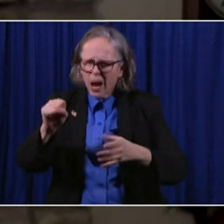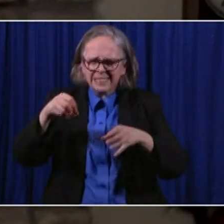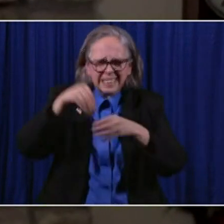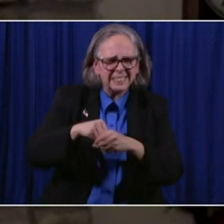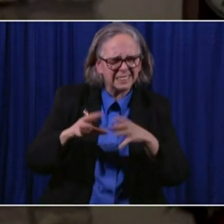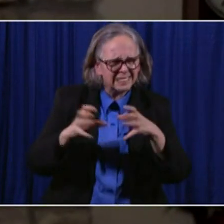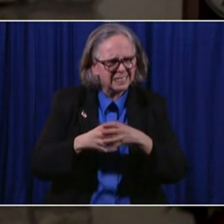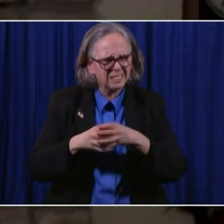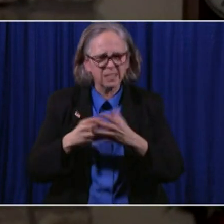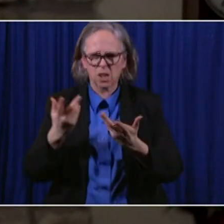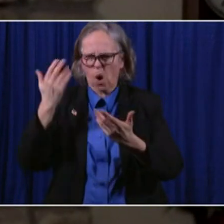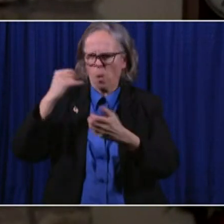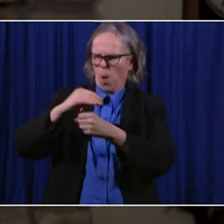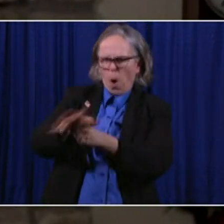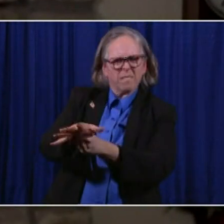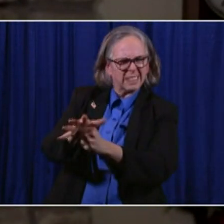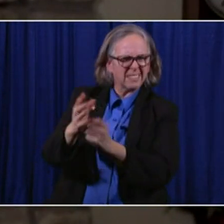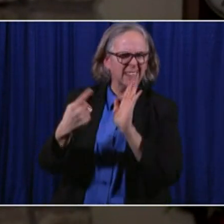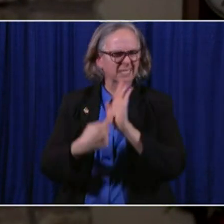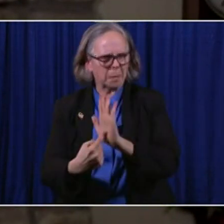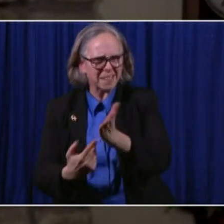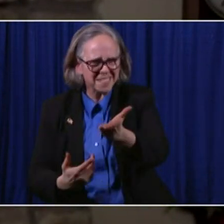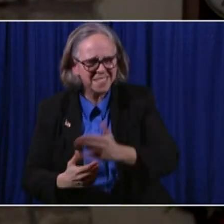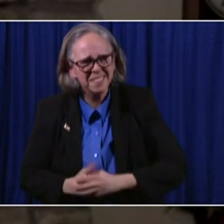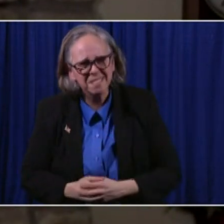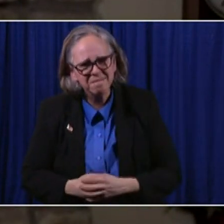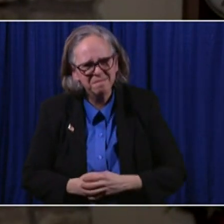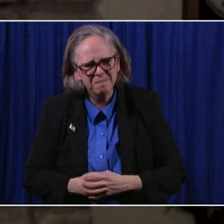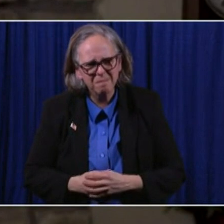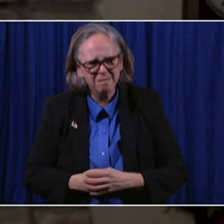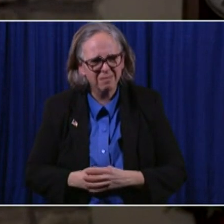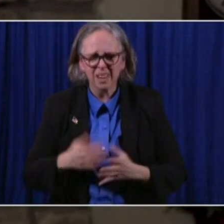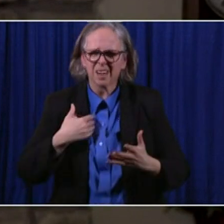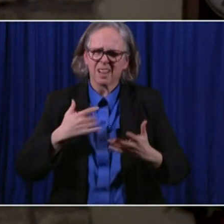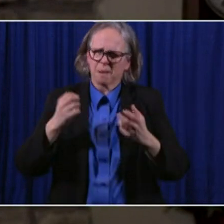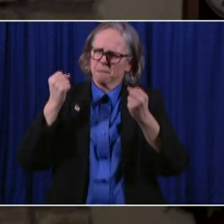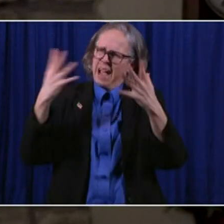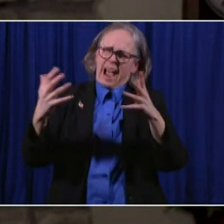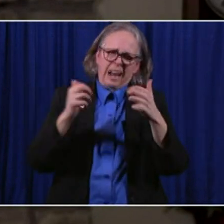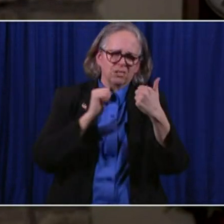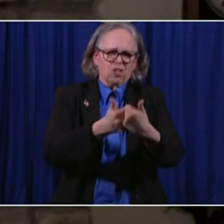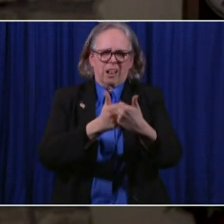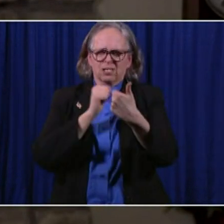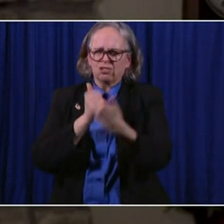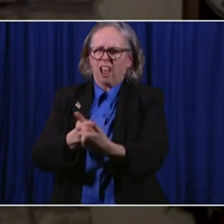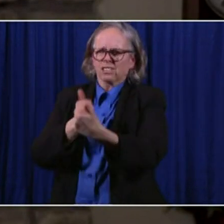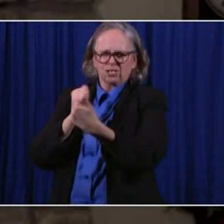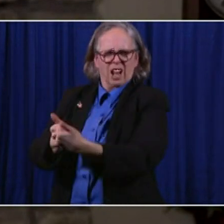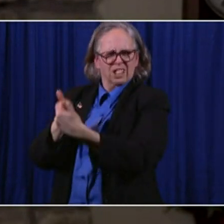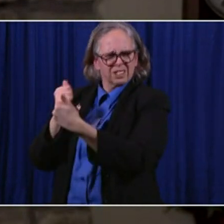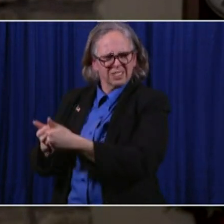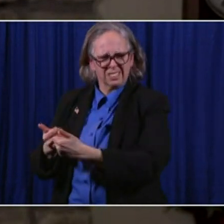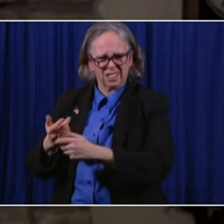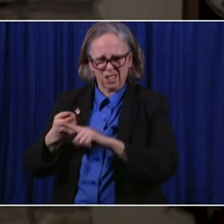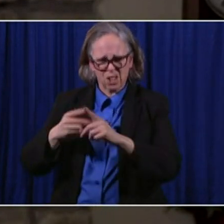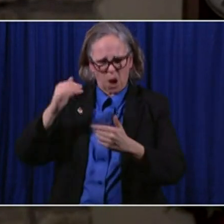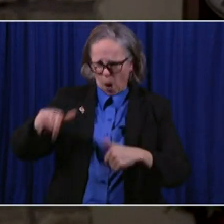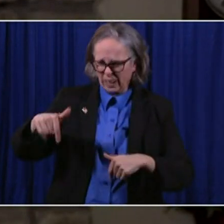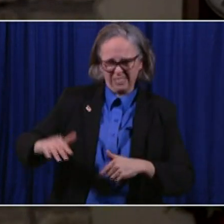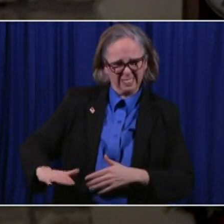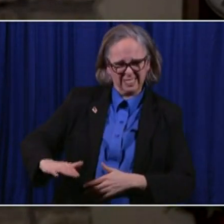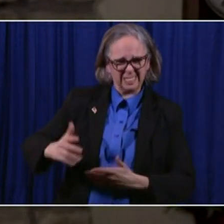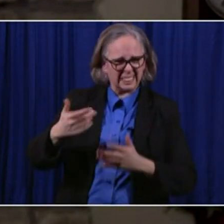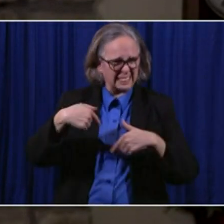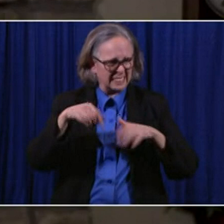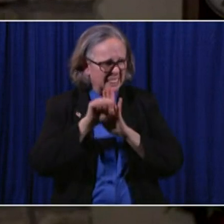coronavirus. We have challenges in making sure every child in this state and this country receives